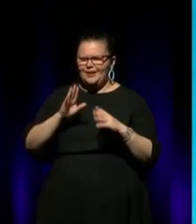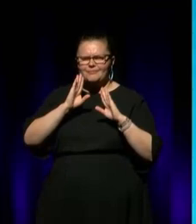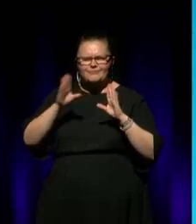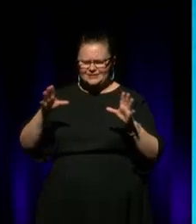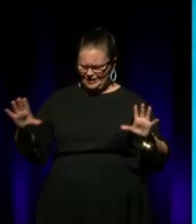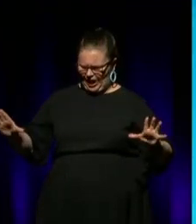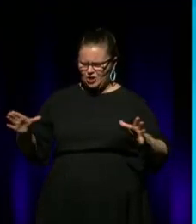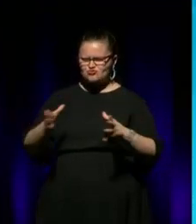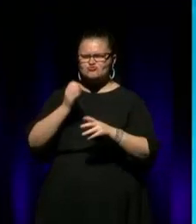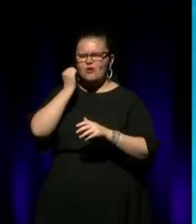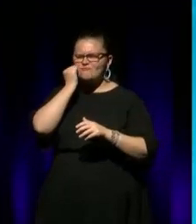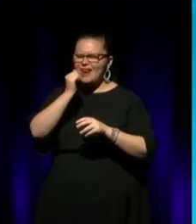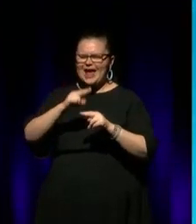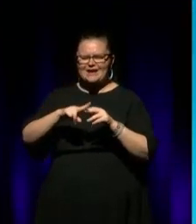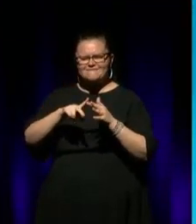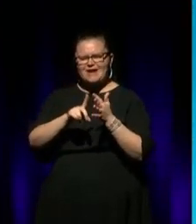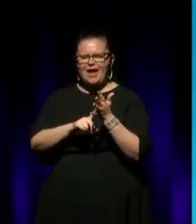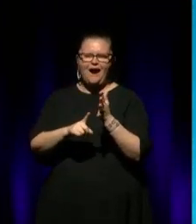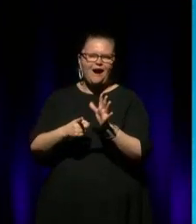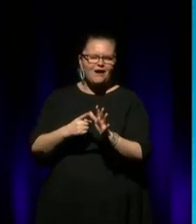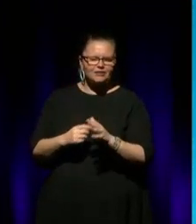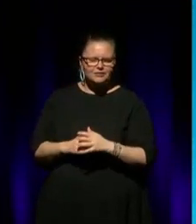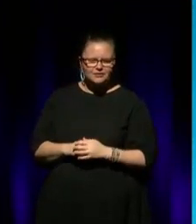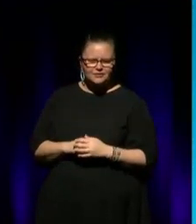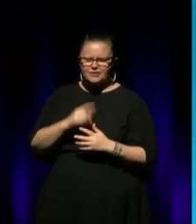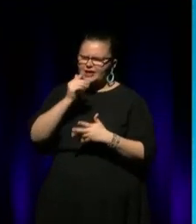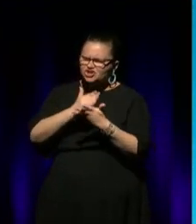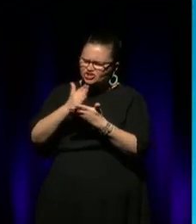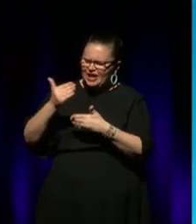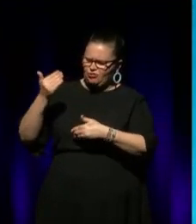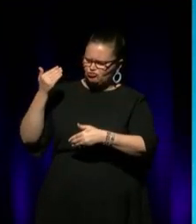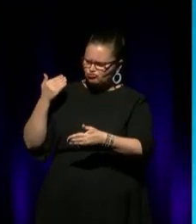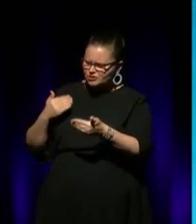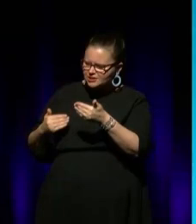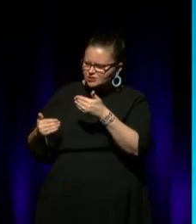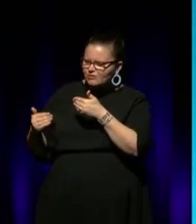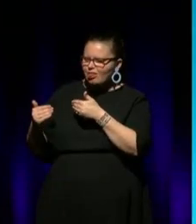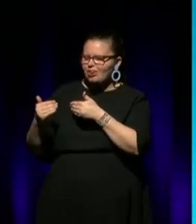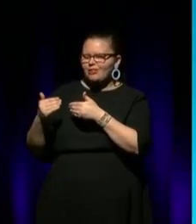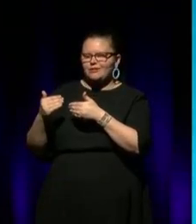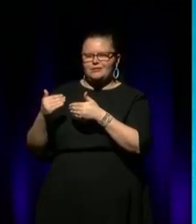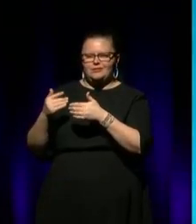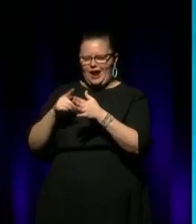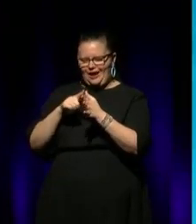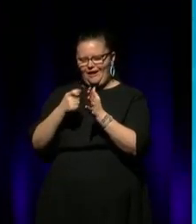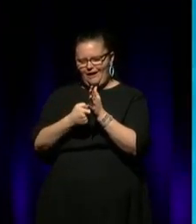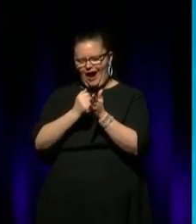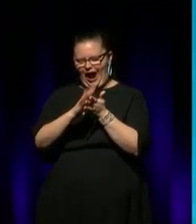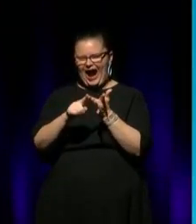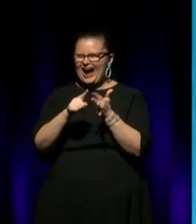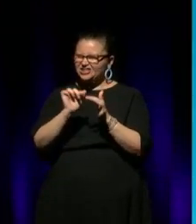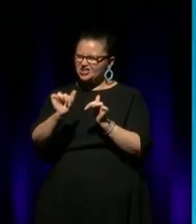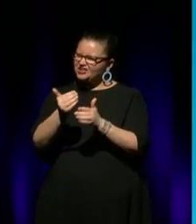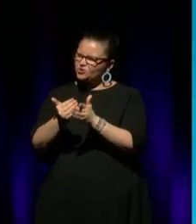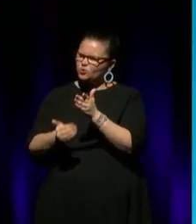of black fellas. And we all got to share traditional Archie story. And just sitting around in a